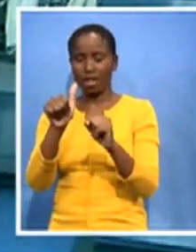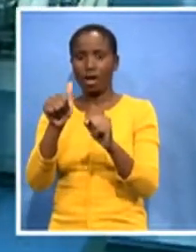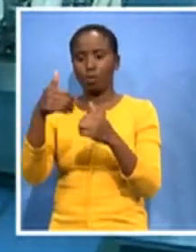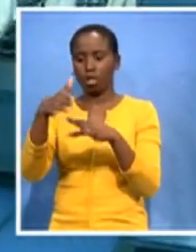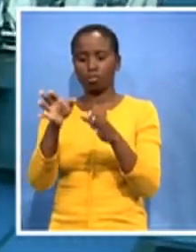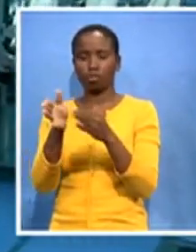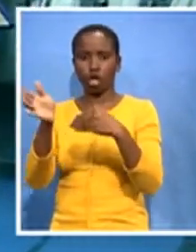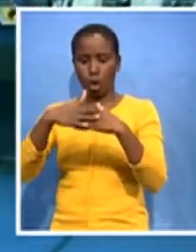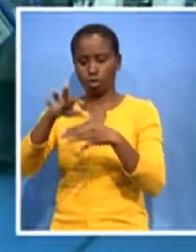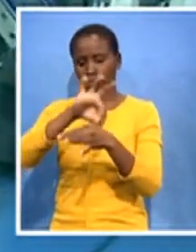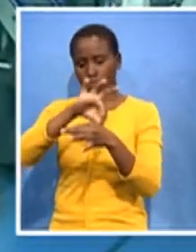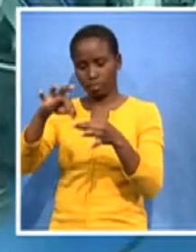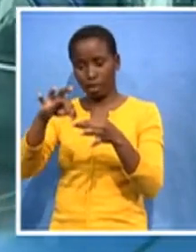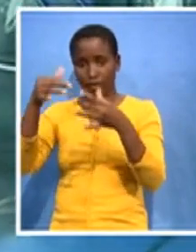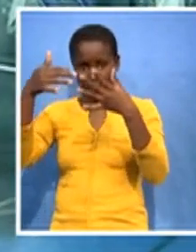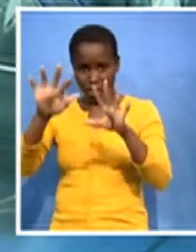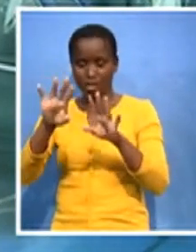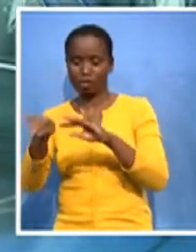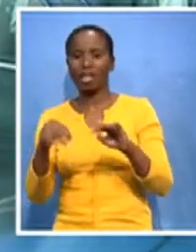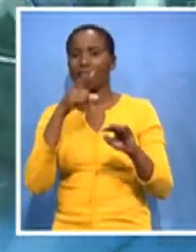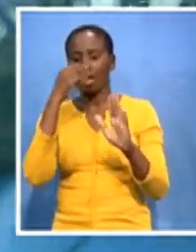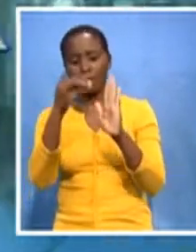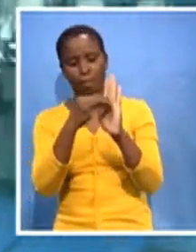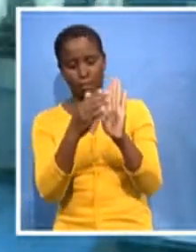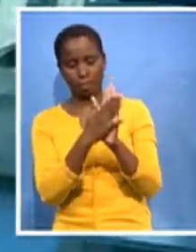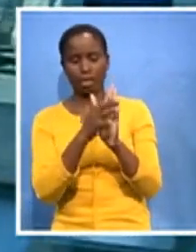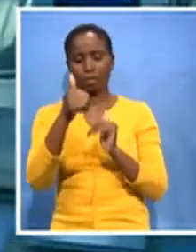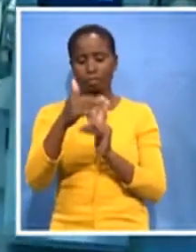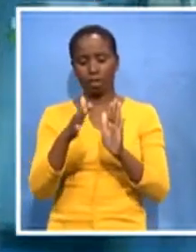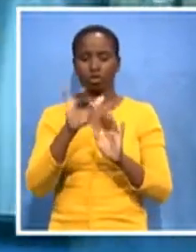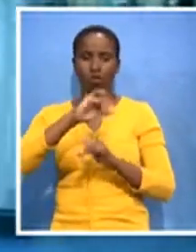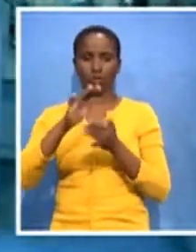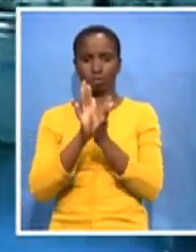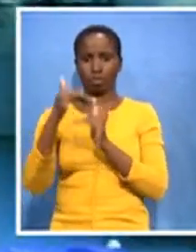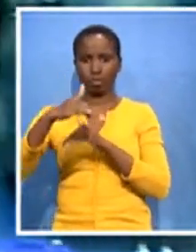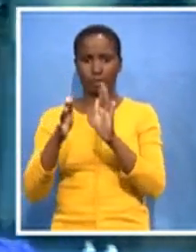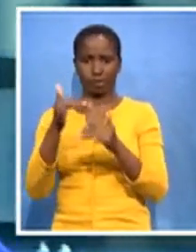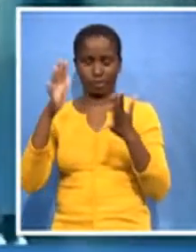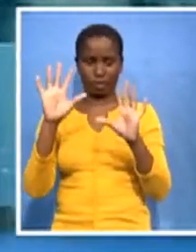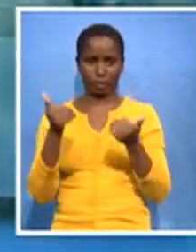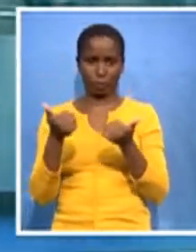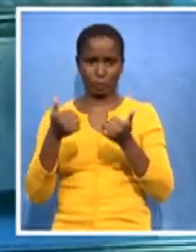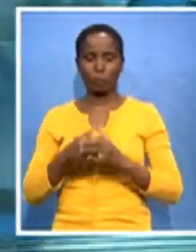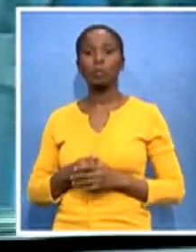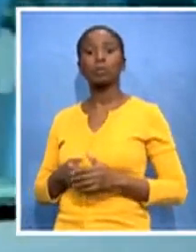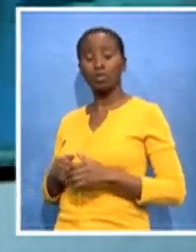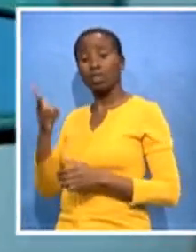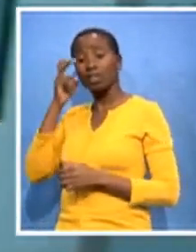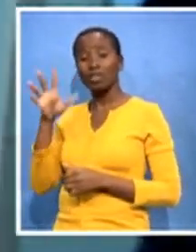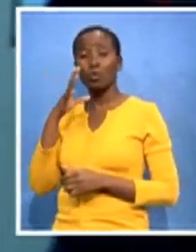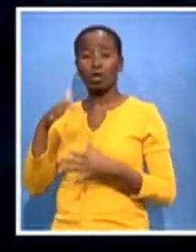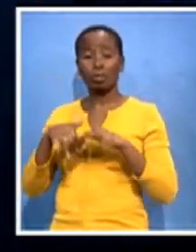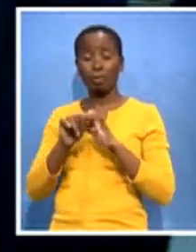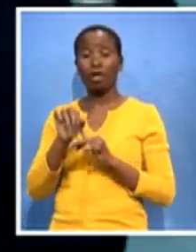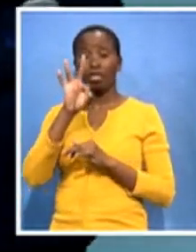label, and pack it. So, you're obviously very excited about this, and I hear they're going to produce about 300 million vaccines per annum of the Johnson & Johnson